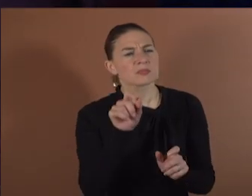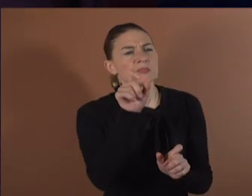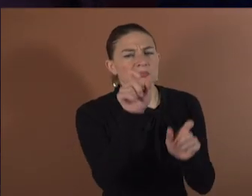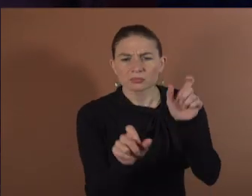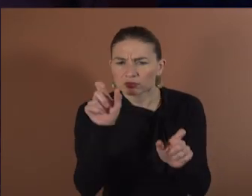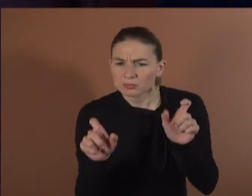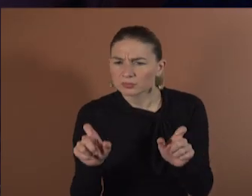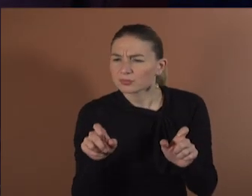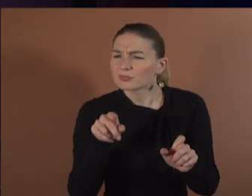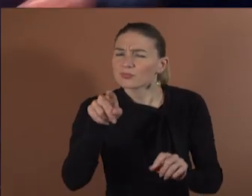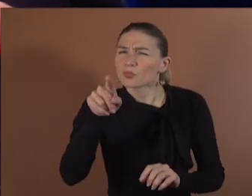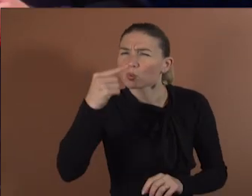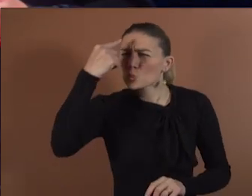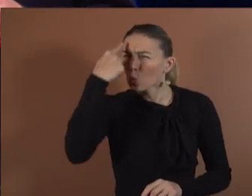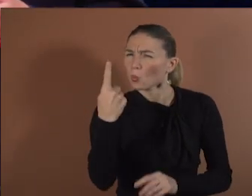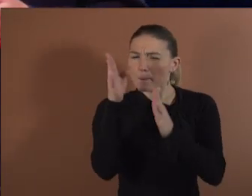Wow.